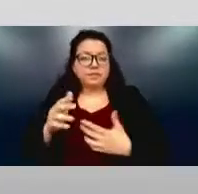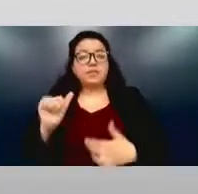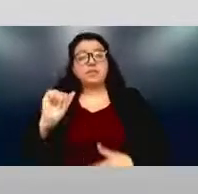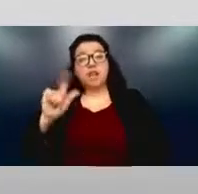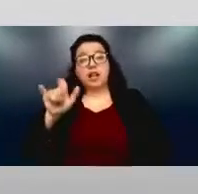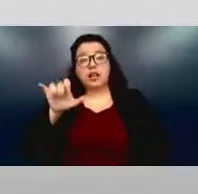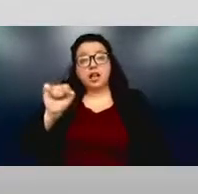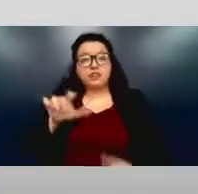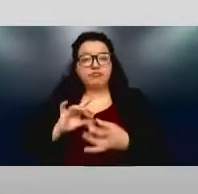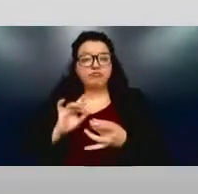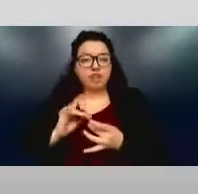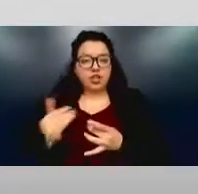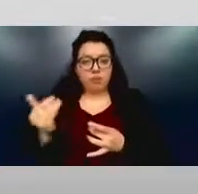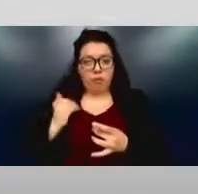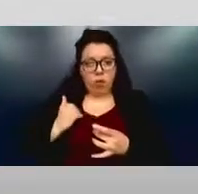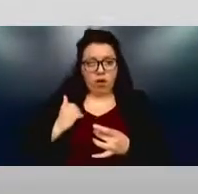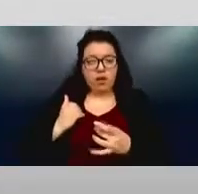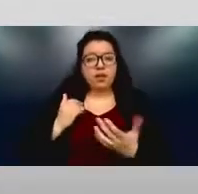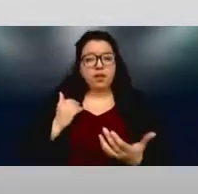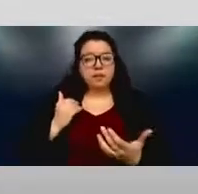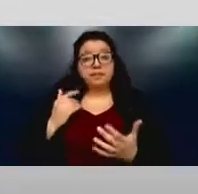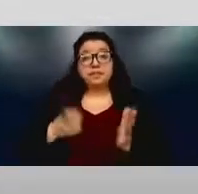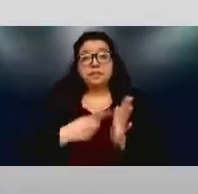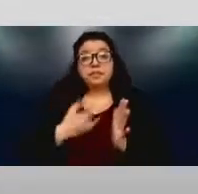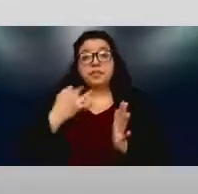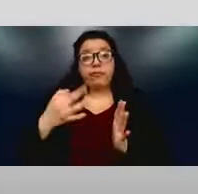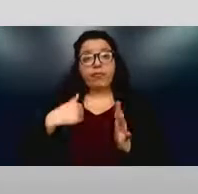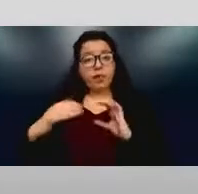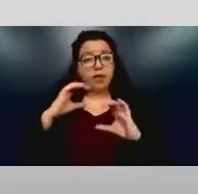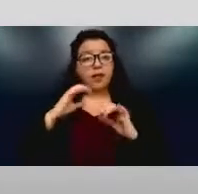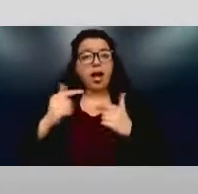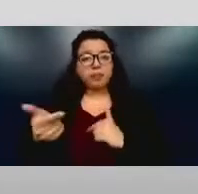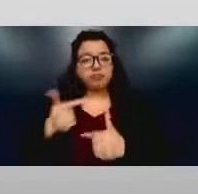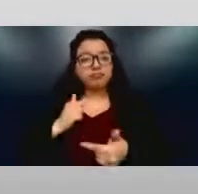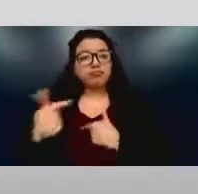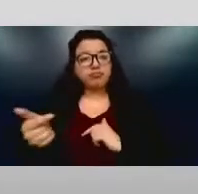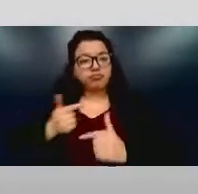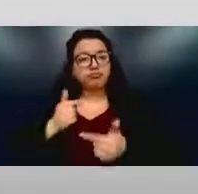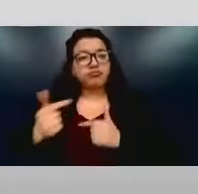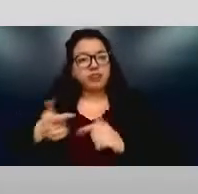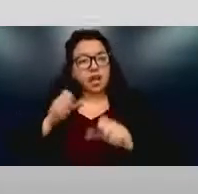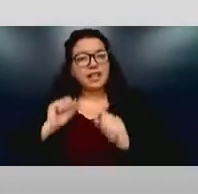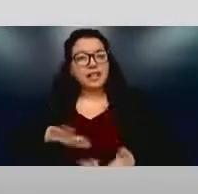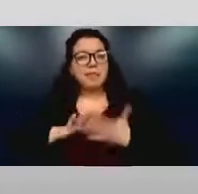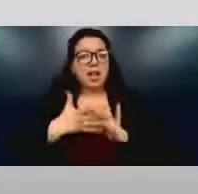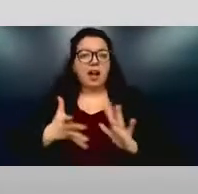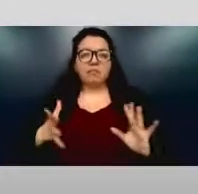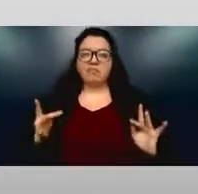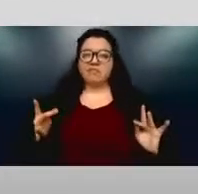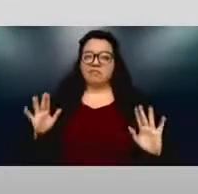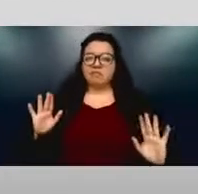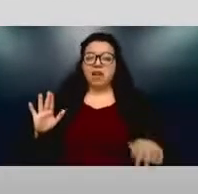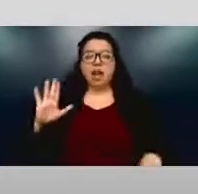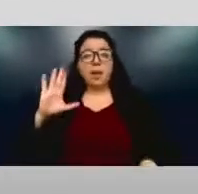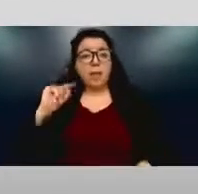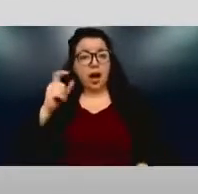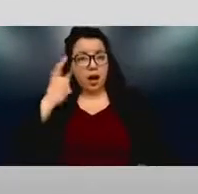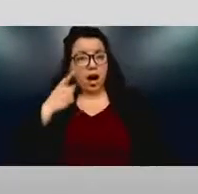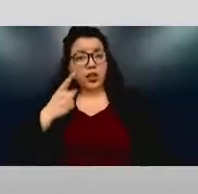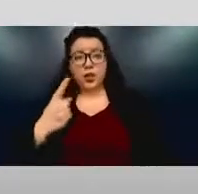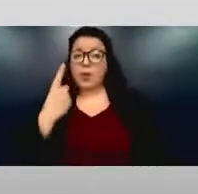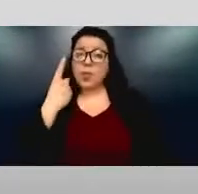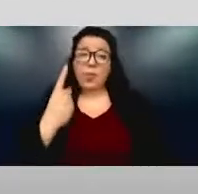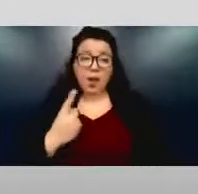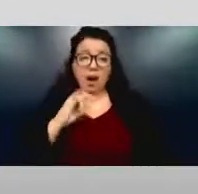times, like when I'm in more sort of engaging back and forth conversation, this can come across as contentious. But when she said, you're one accident away, you're a couple